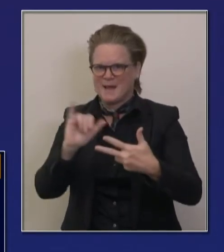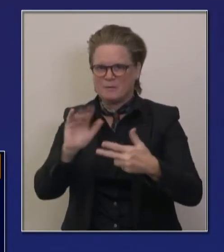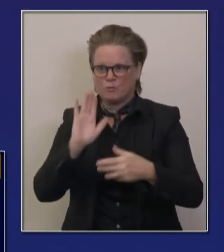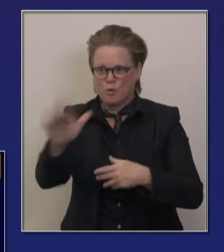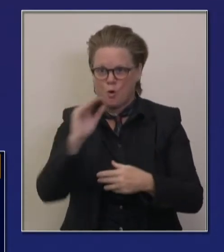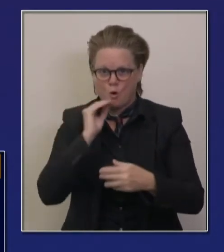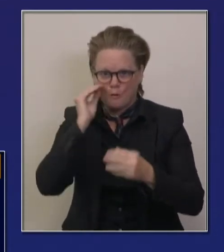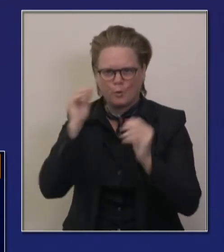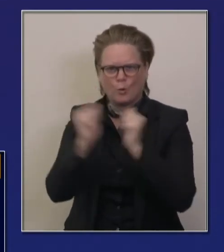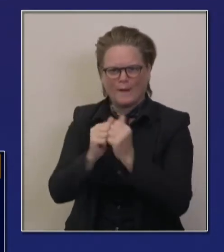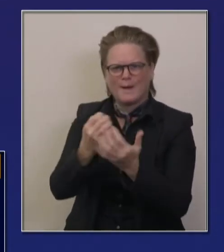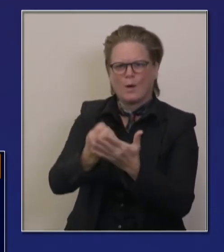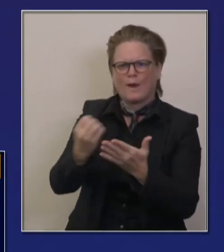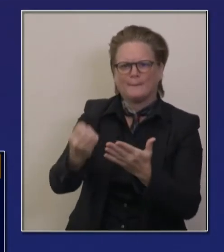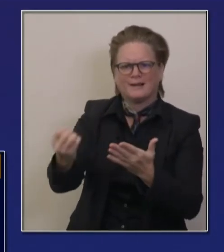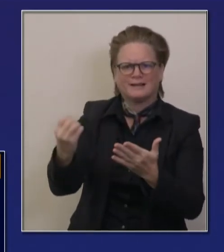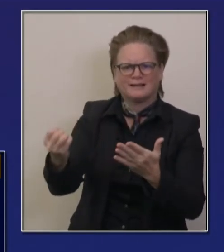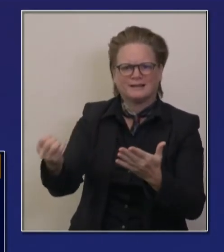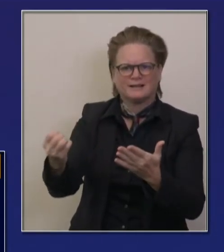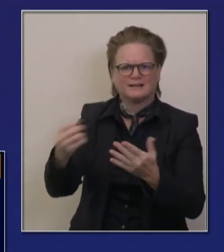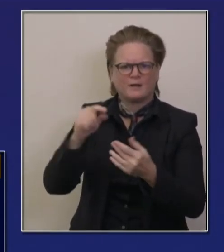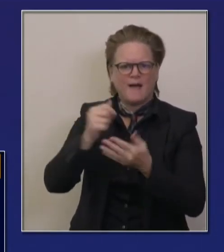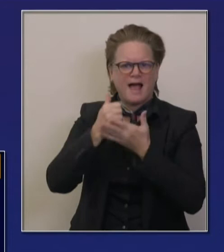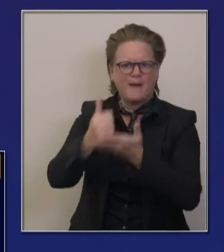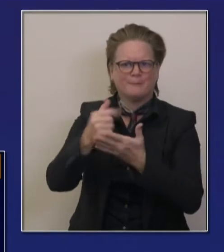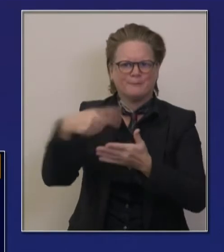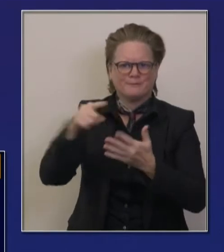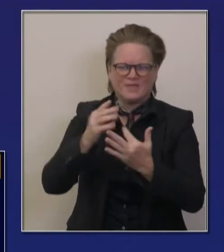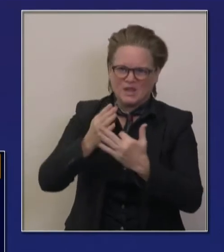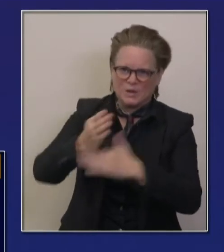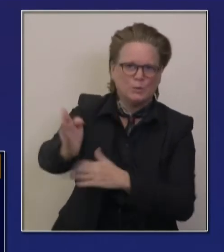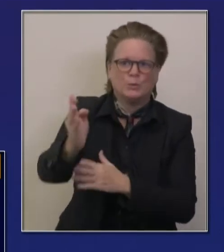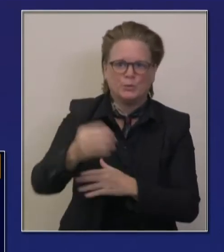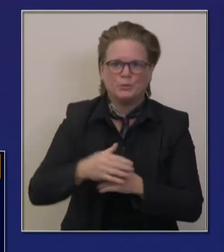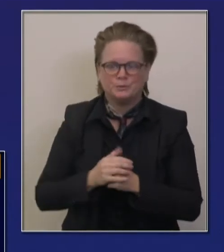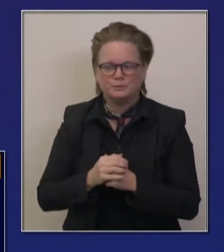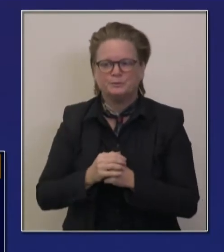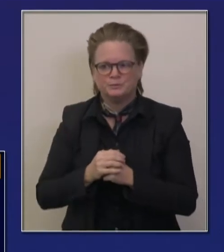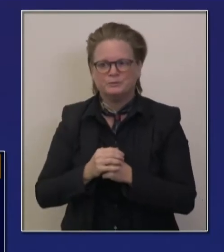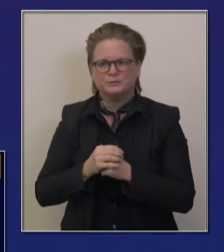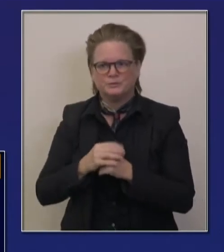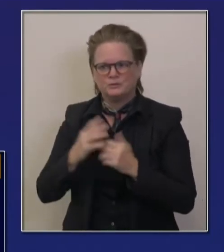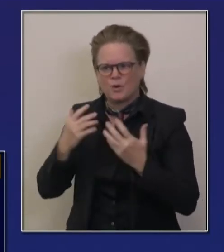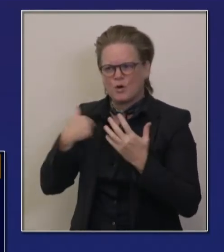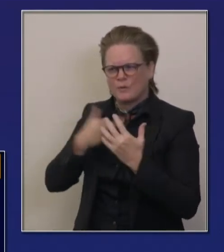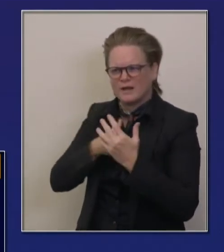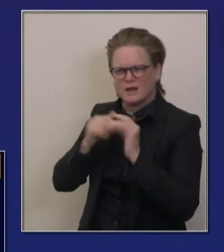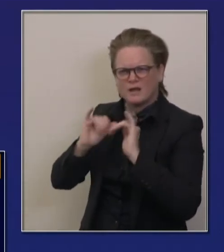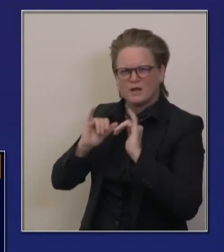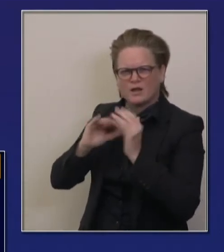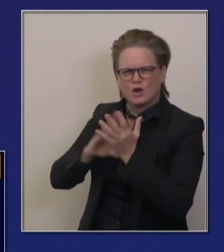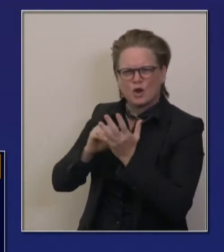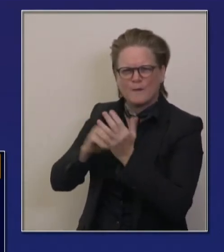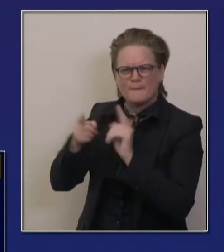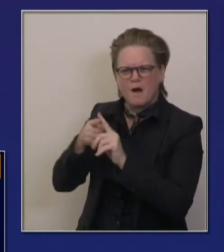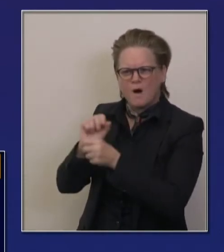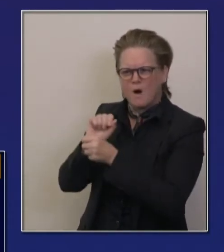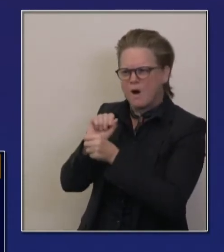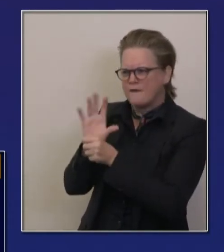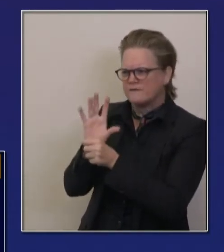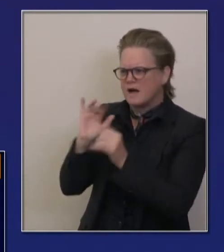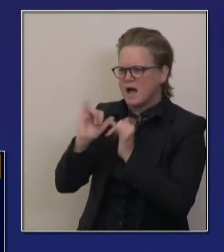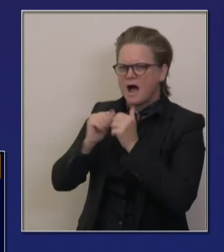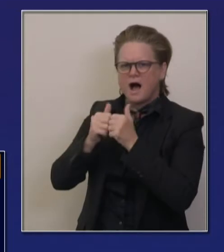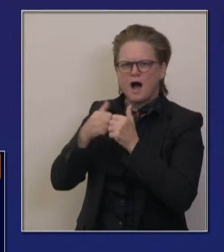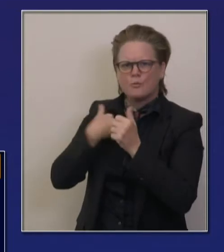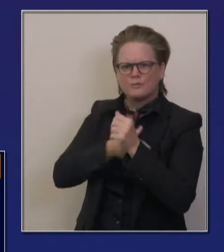we've matured, as we've understood more of the nuances of this disease, more effective treatments, modalities,